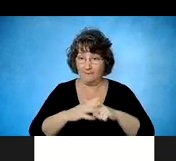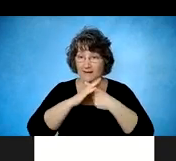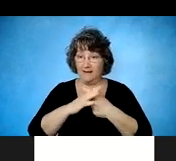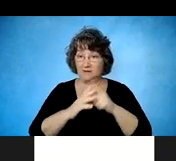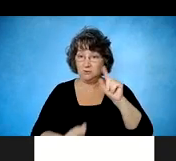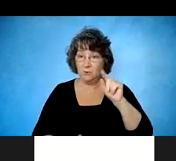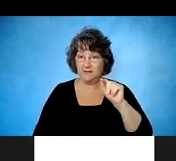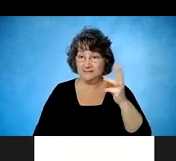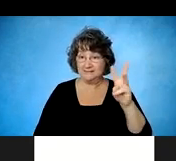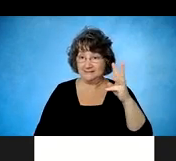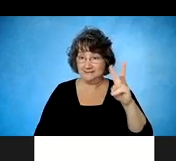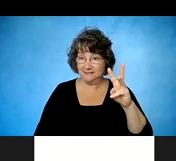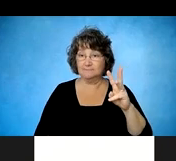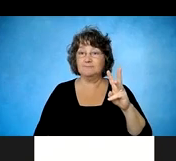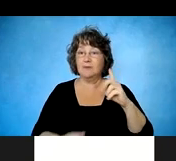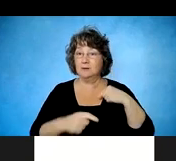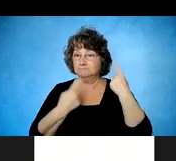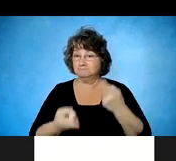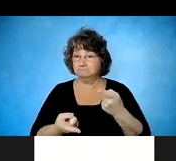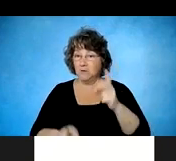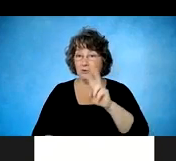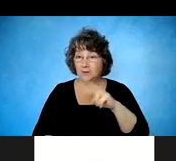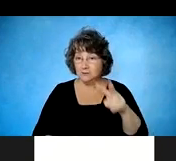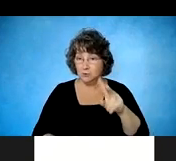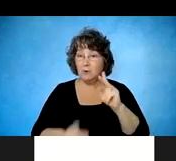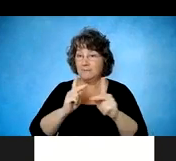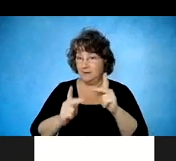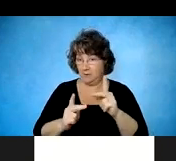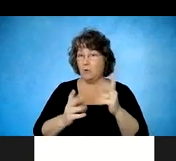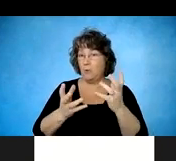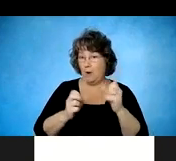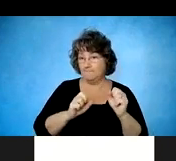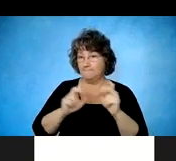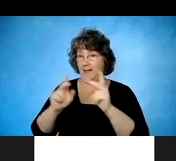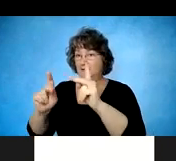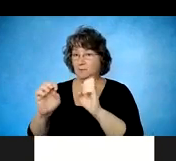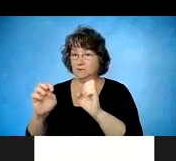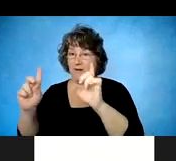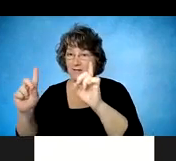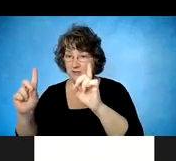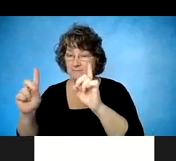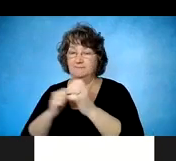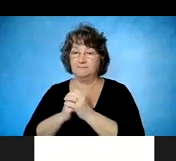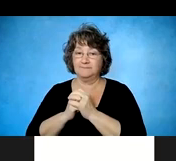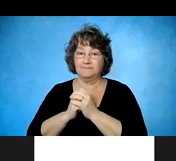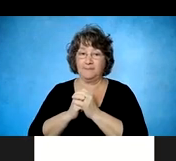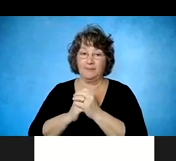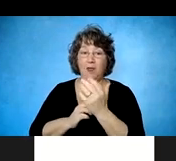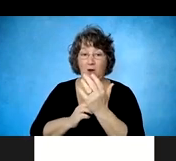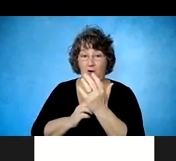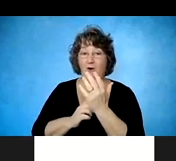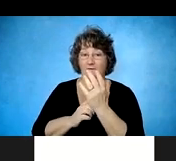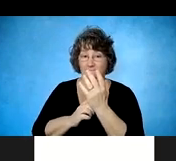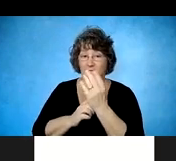return to education. 14 of 14 of them have returned to education, which gives us a 64% return to work rate.